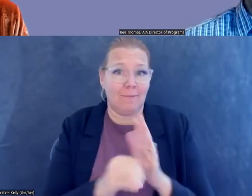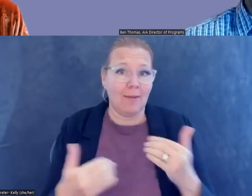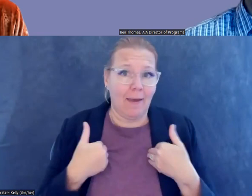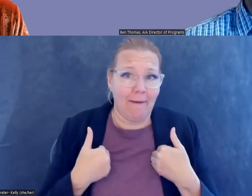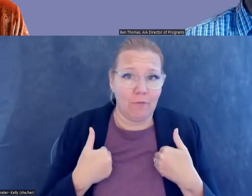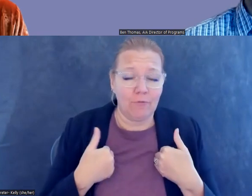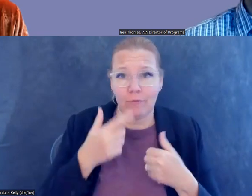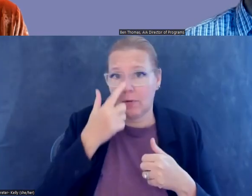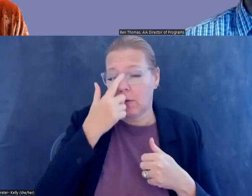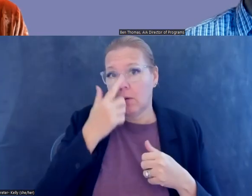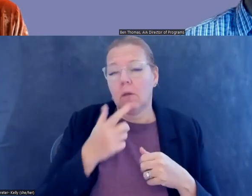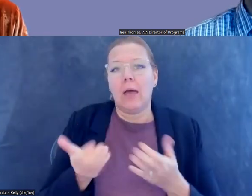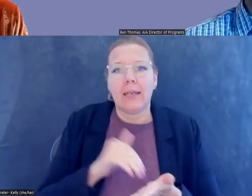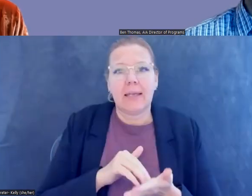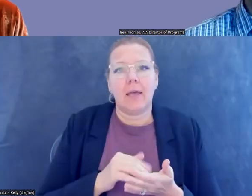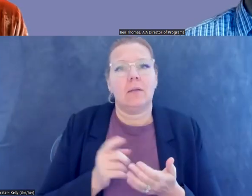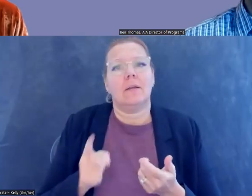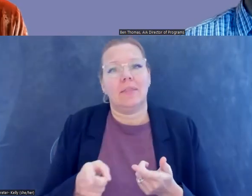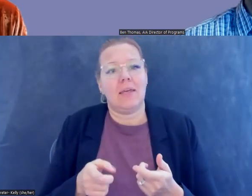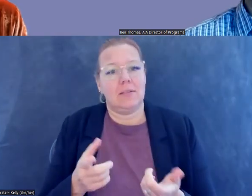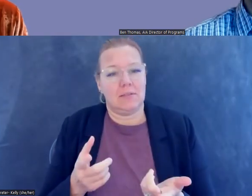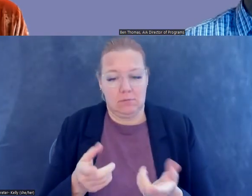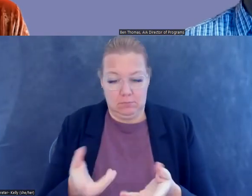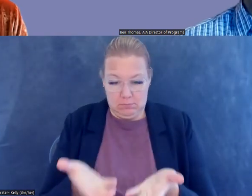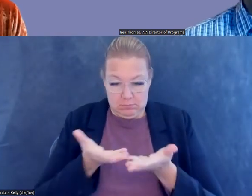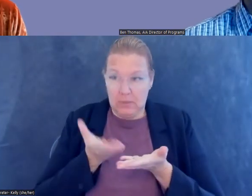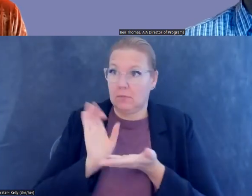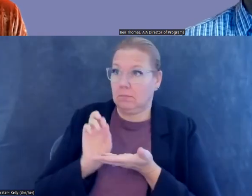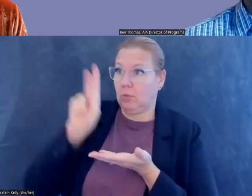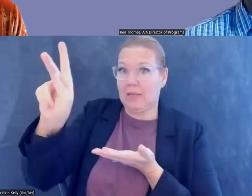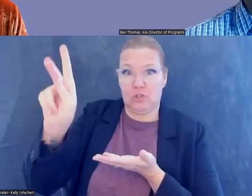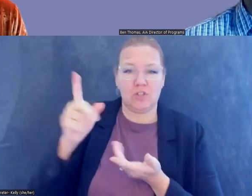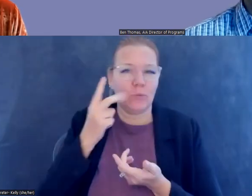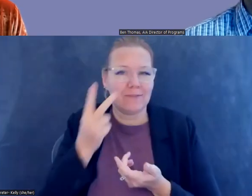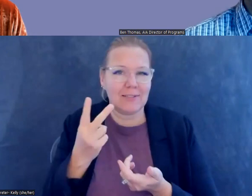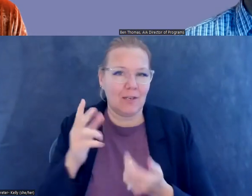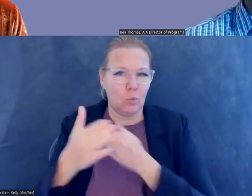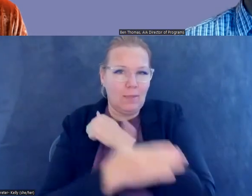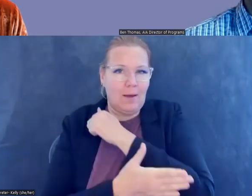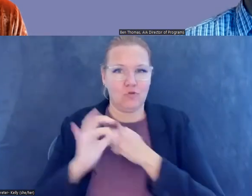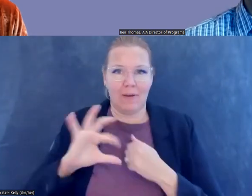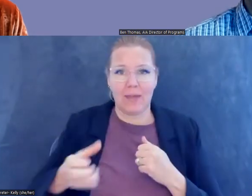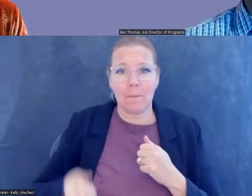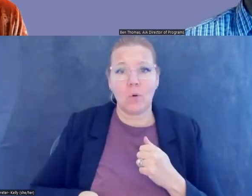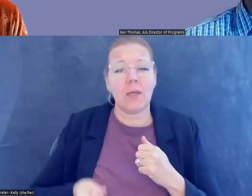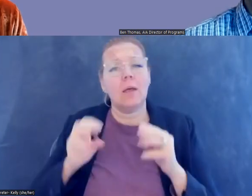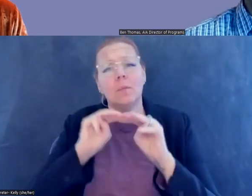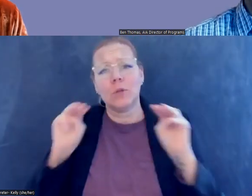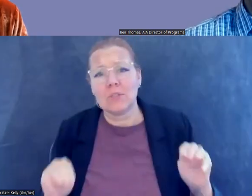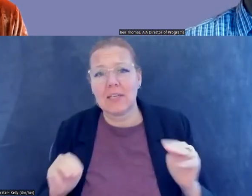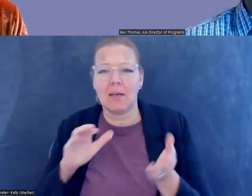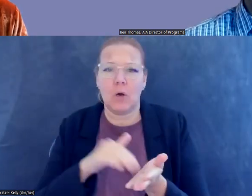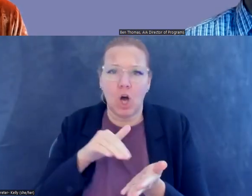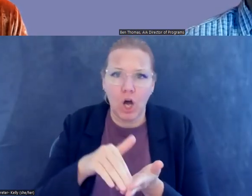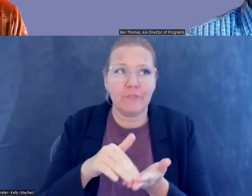you know, these repatriations, and we've seen this with Cambodia, um, museums often treat them as a